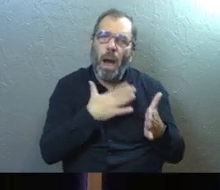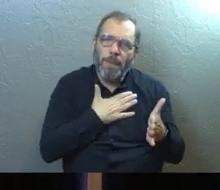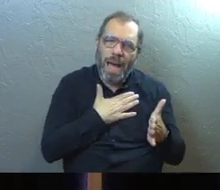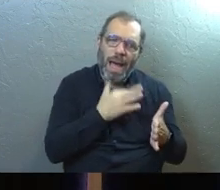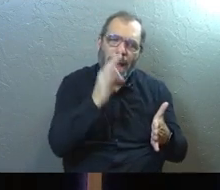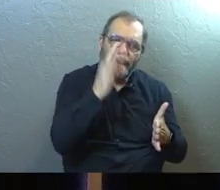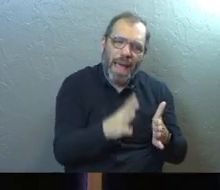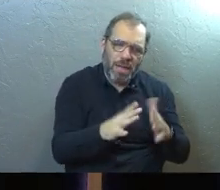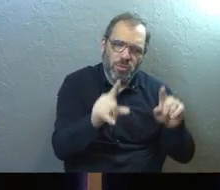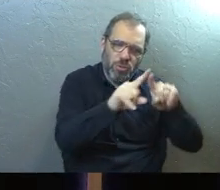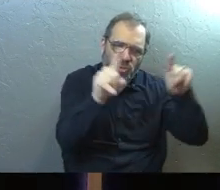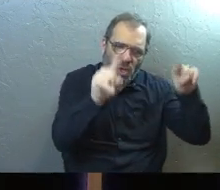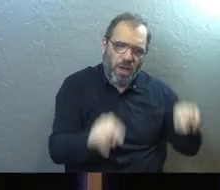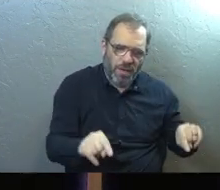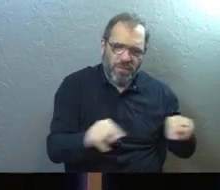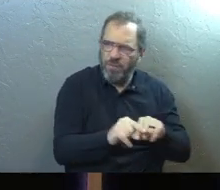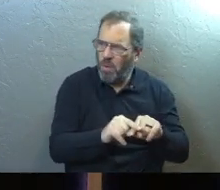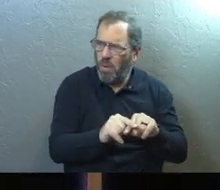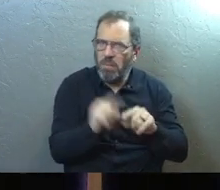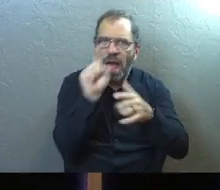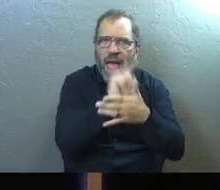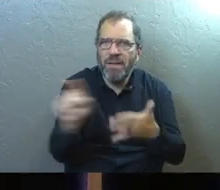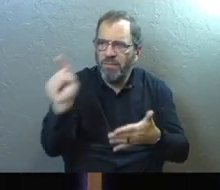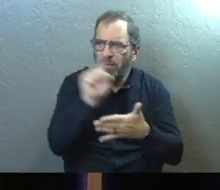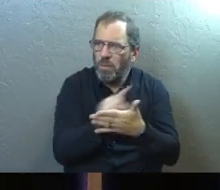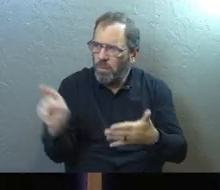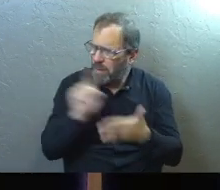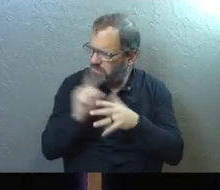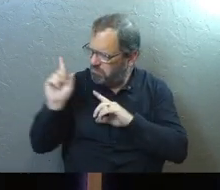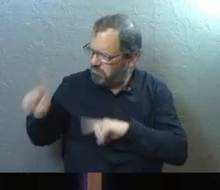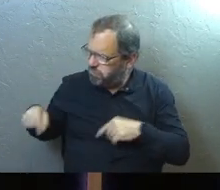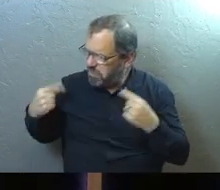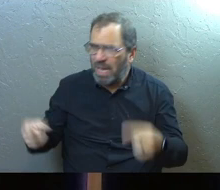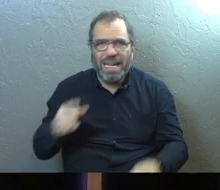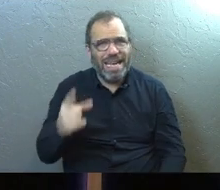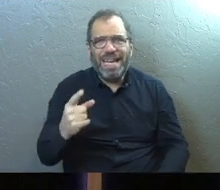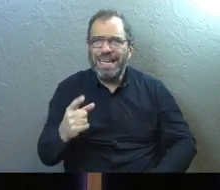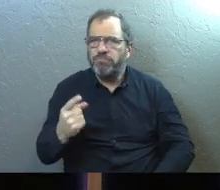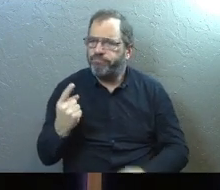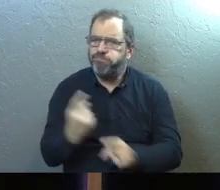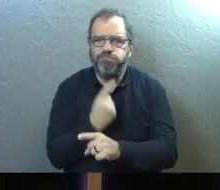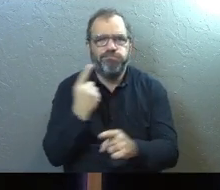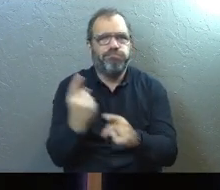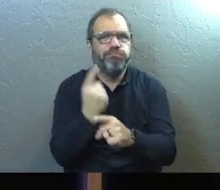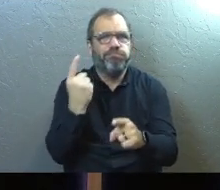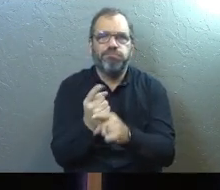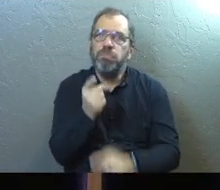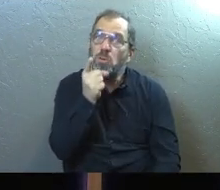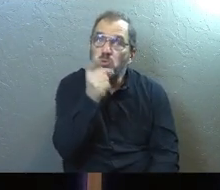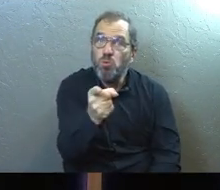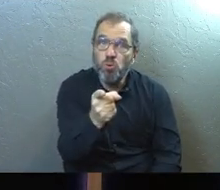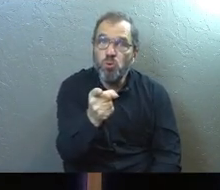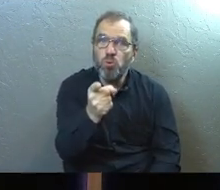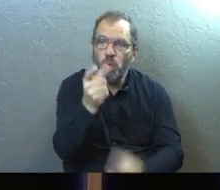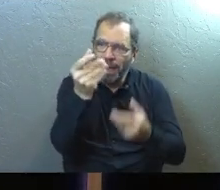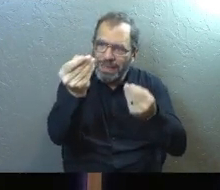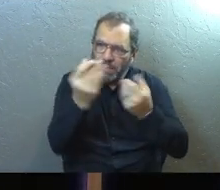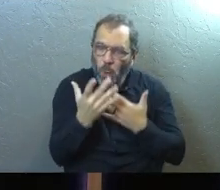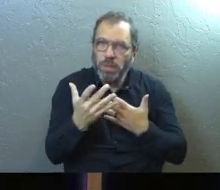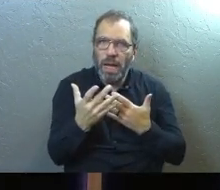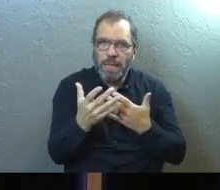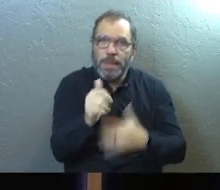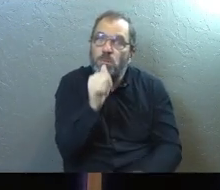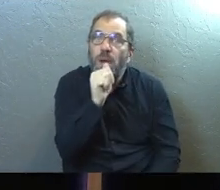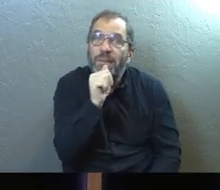request form almost weekly for as long as I can remember. This is a consistent thing that you guys let us know